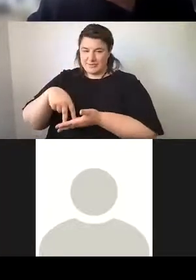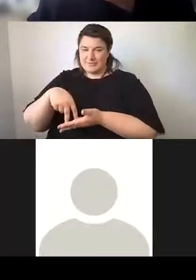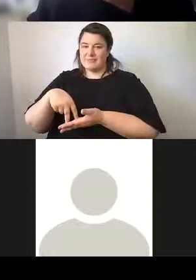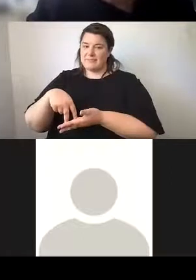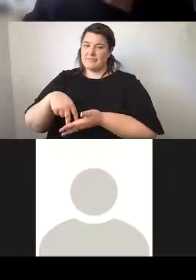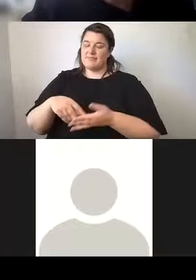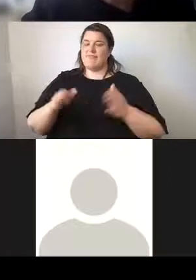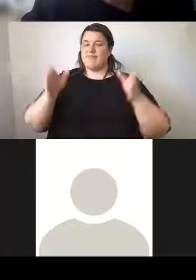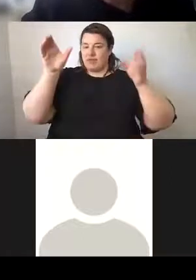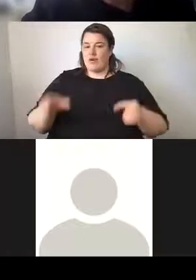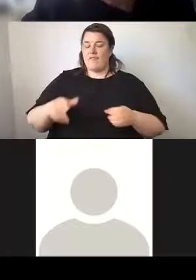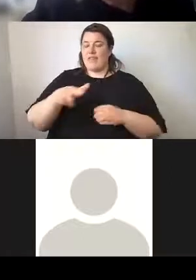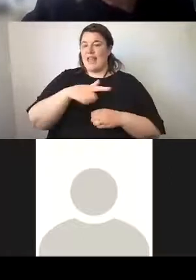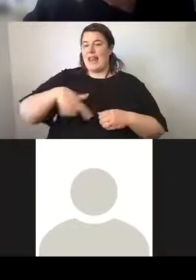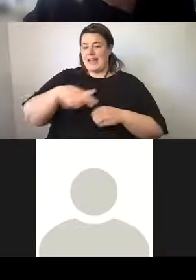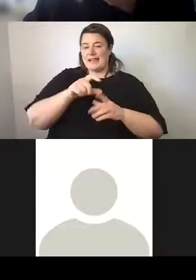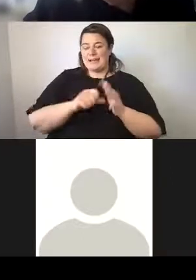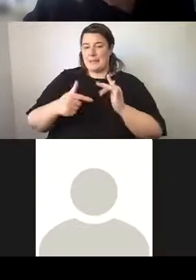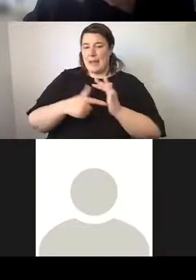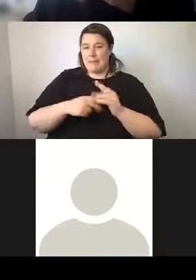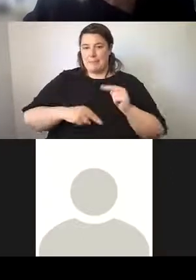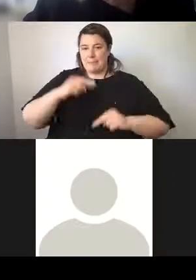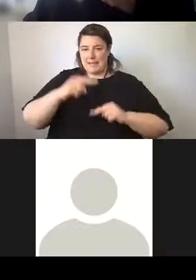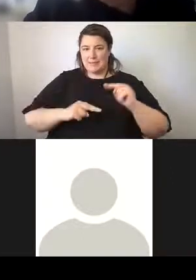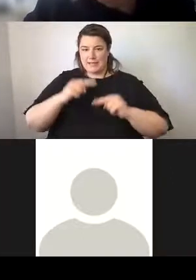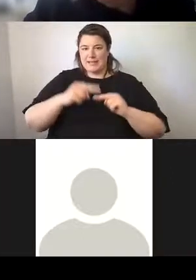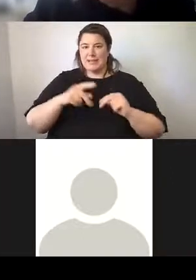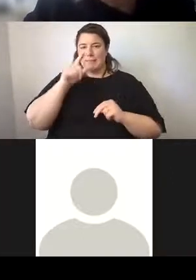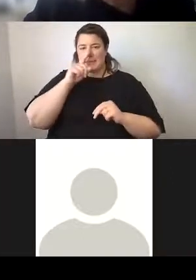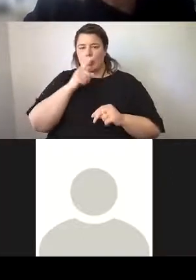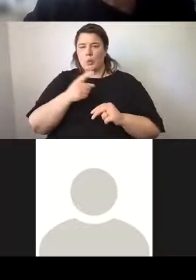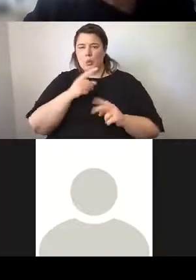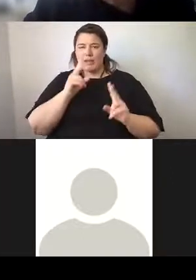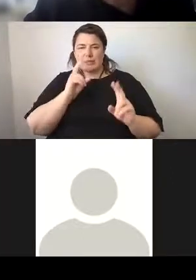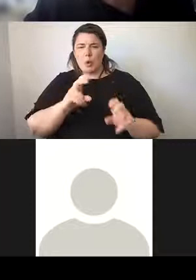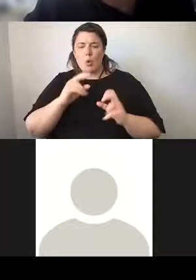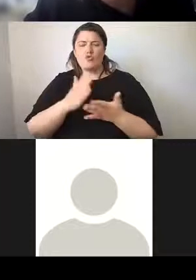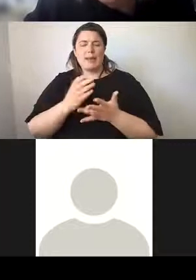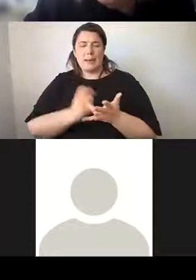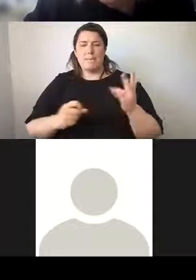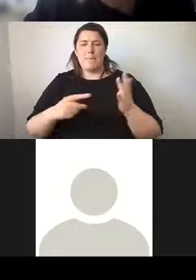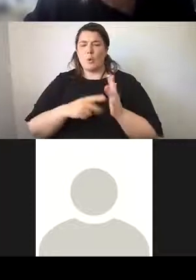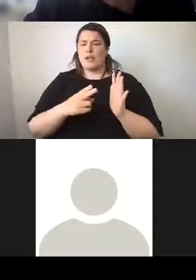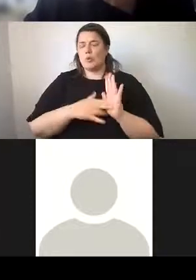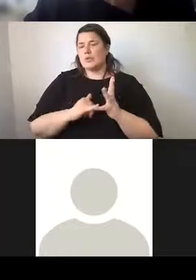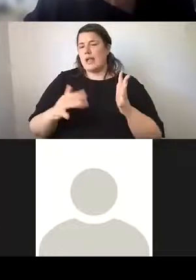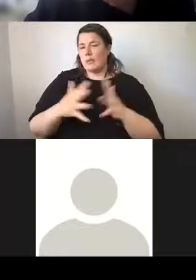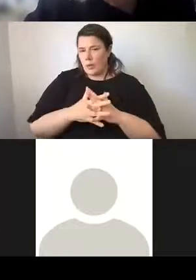department building. Here we see surveyors and explorers that were important in NSW